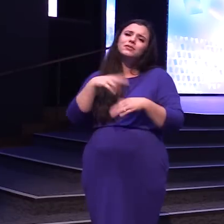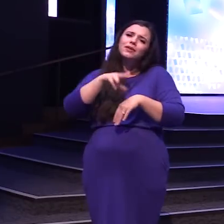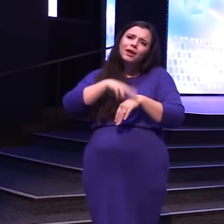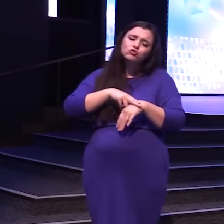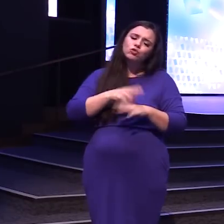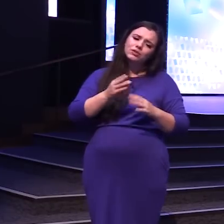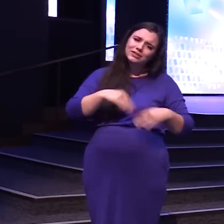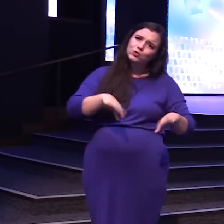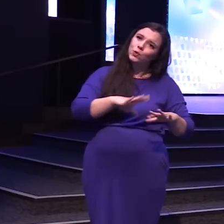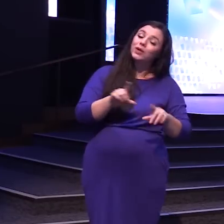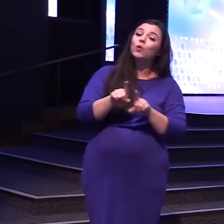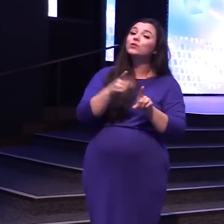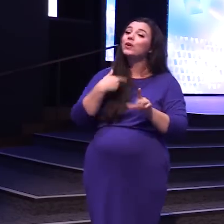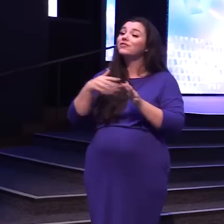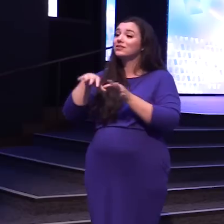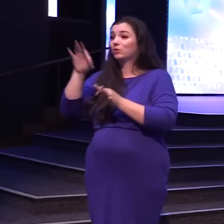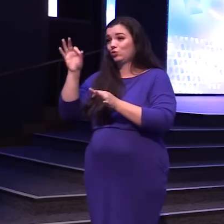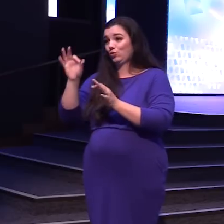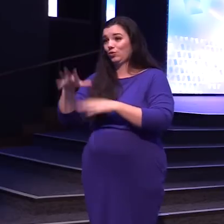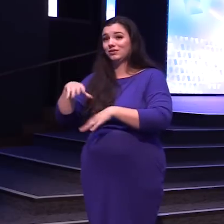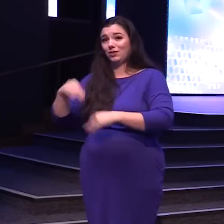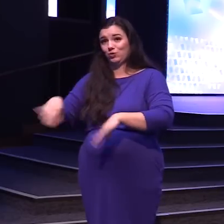And then we have Spiritual territory